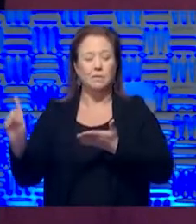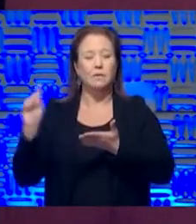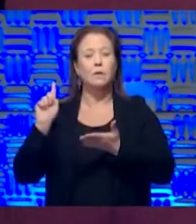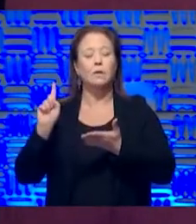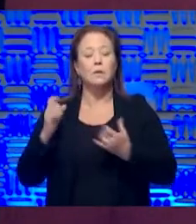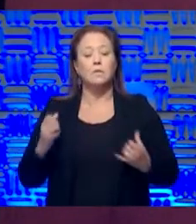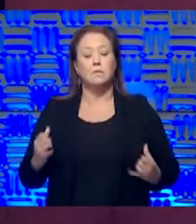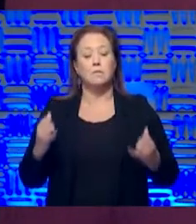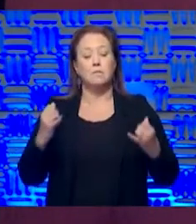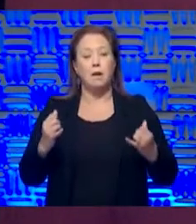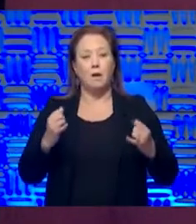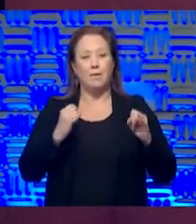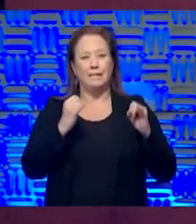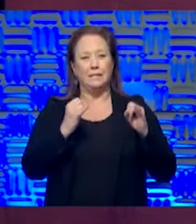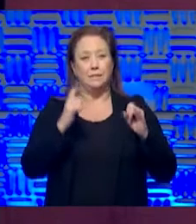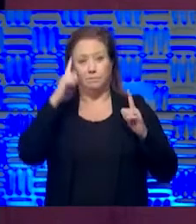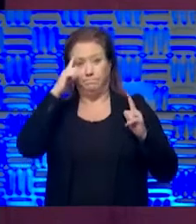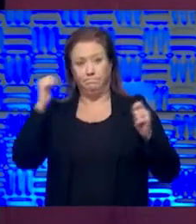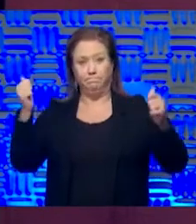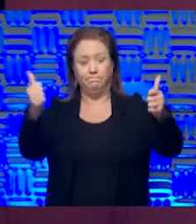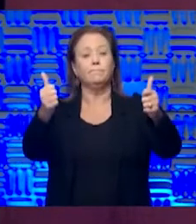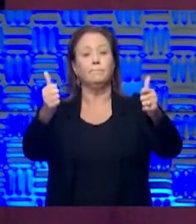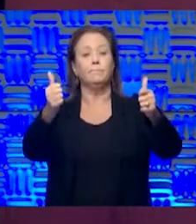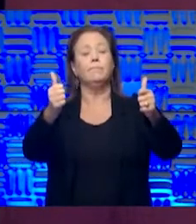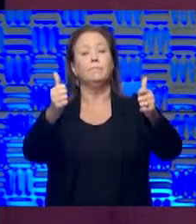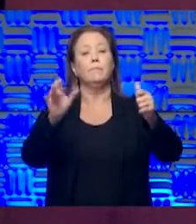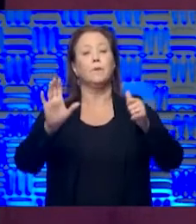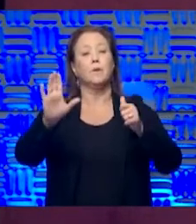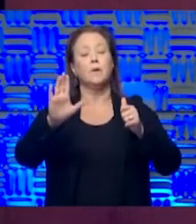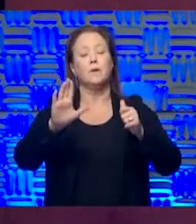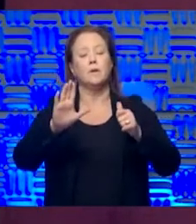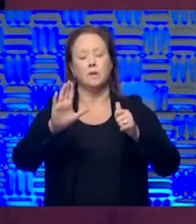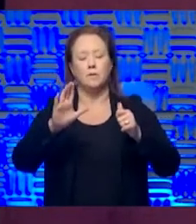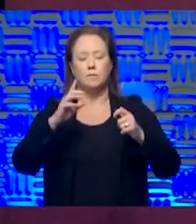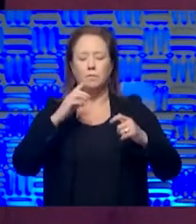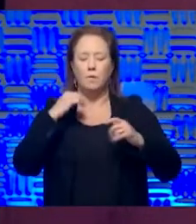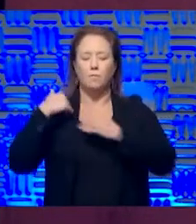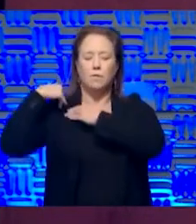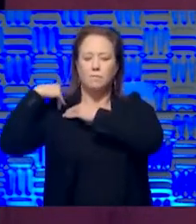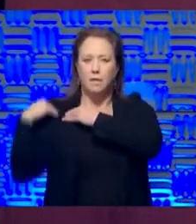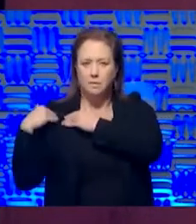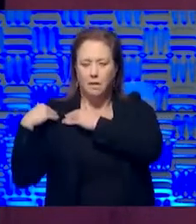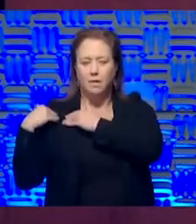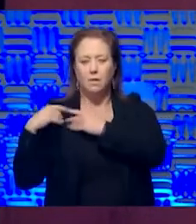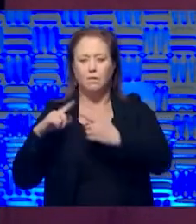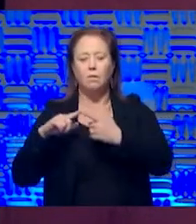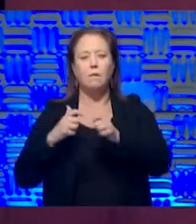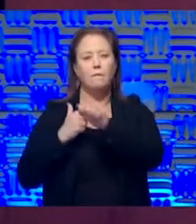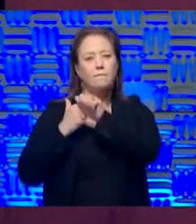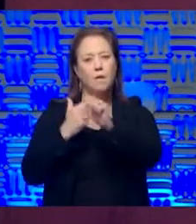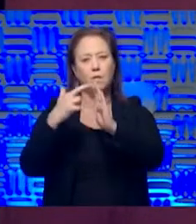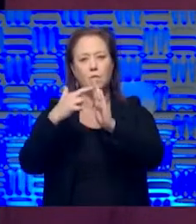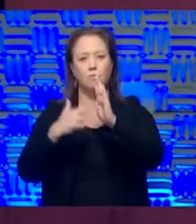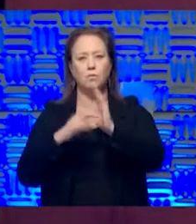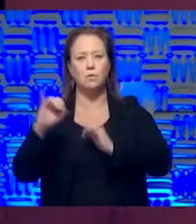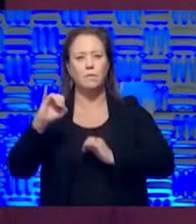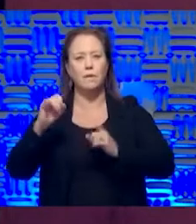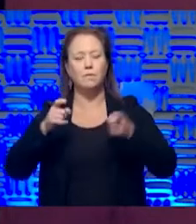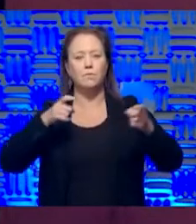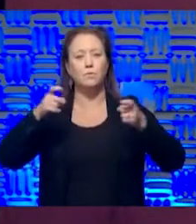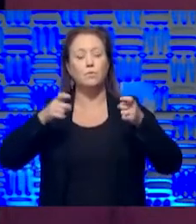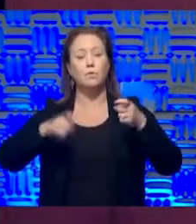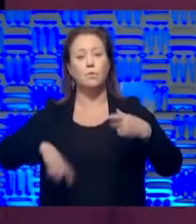it's up to each individual person to exercise good personal responsibility to make sure they follow the rules of infection control